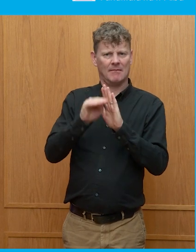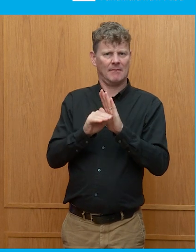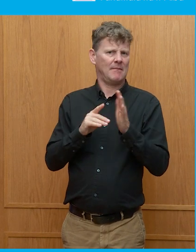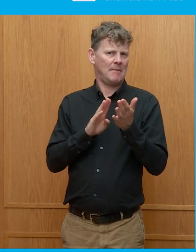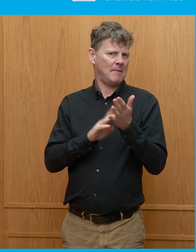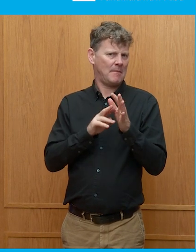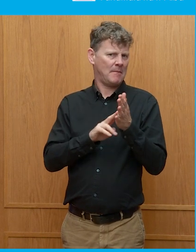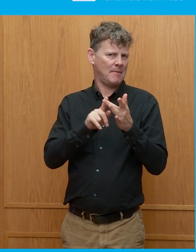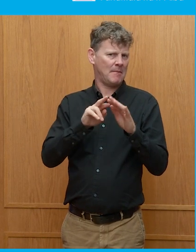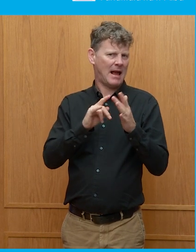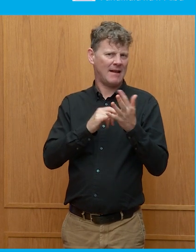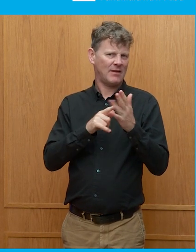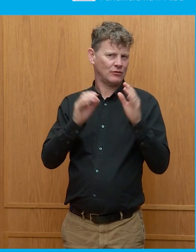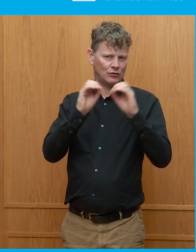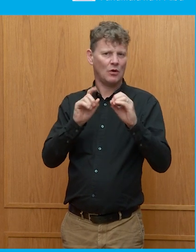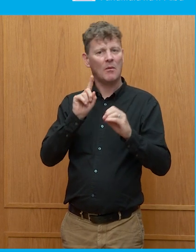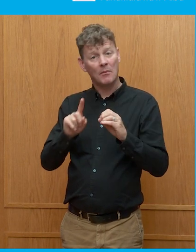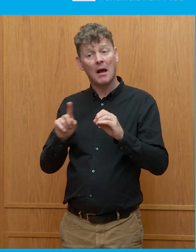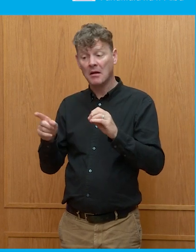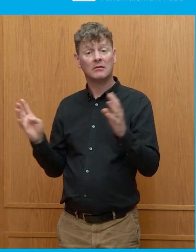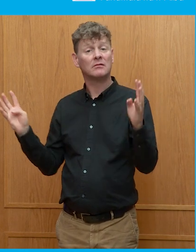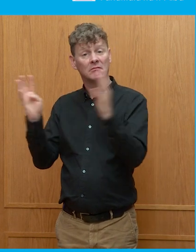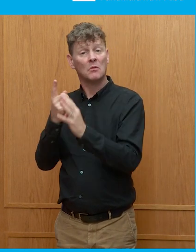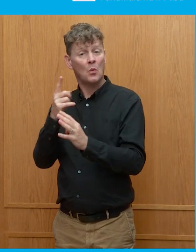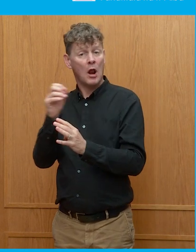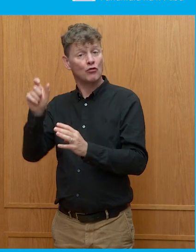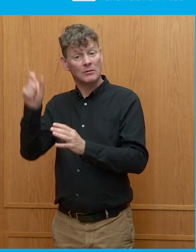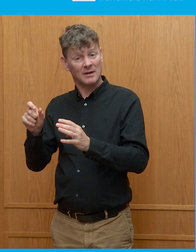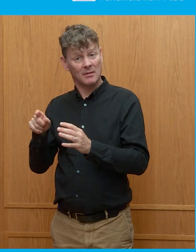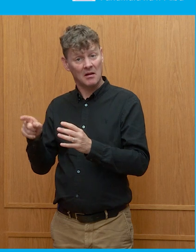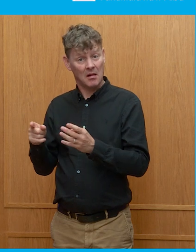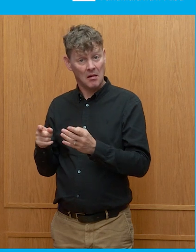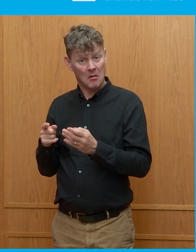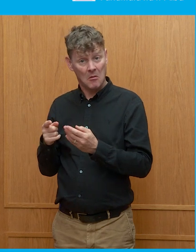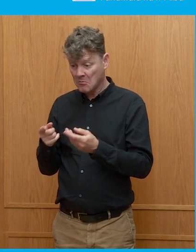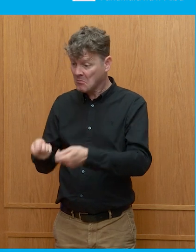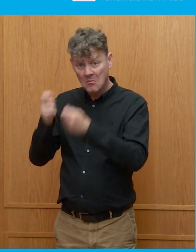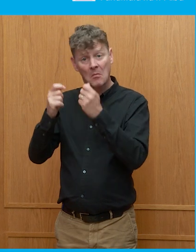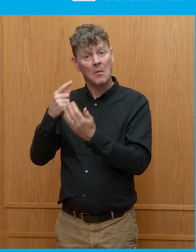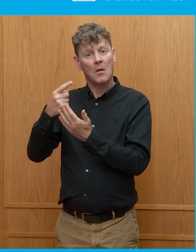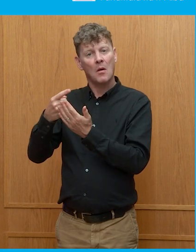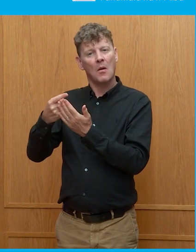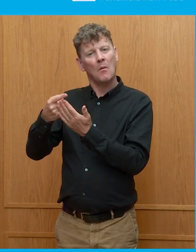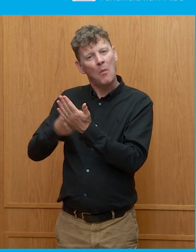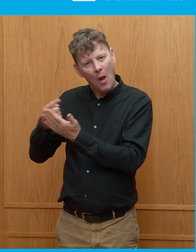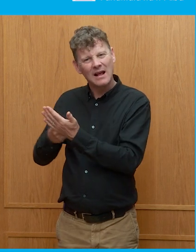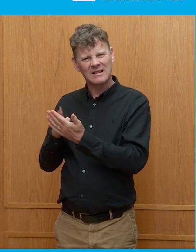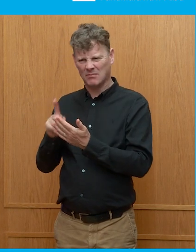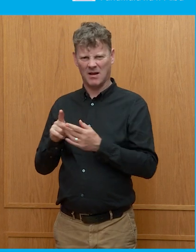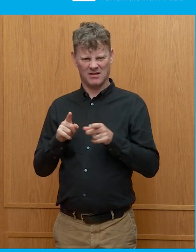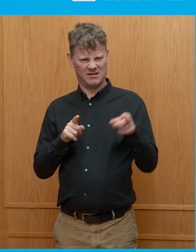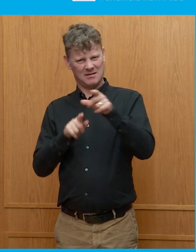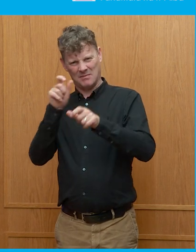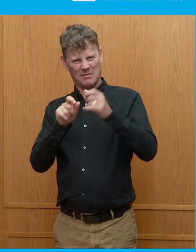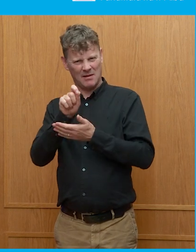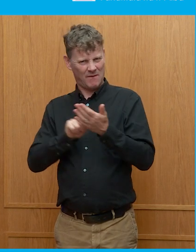use that panel to bring forward policies nobody had actually voted for. And it was slightly more cynical, I felt. In